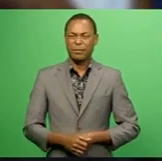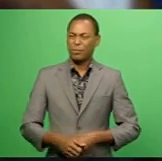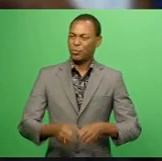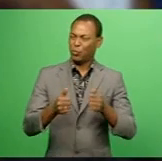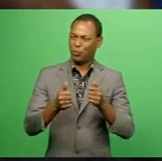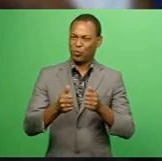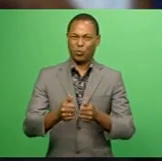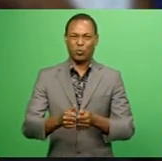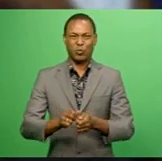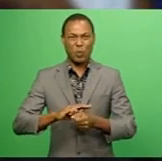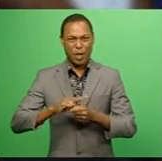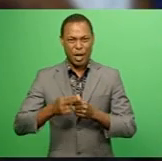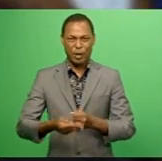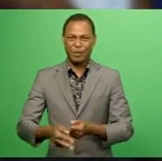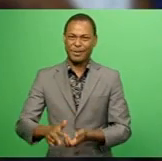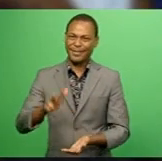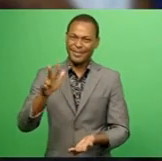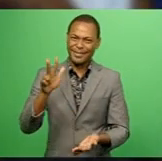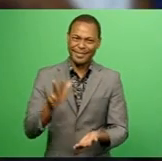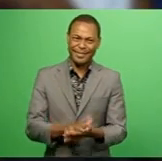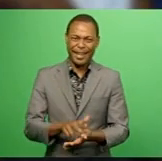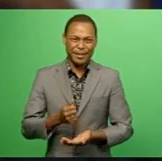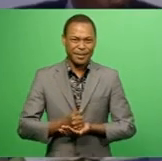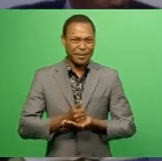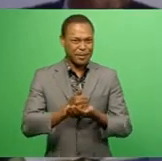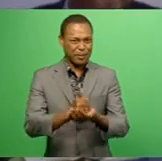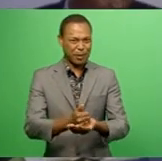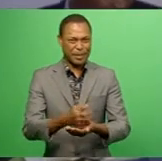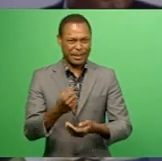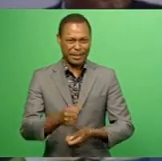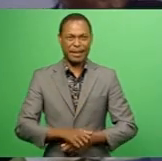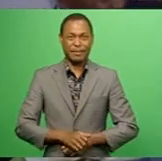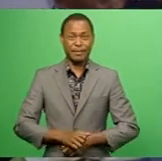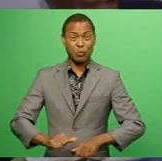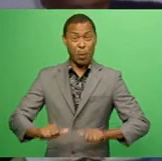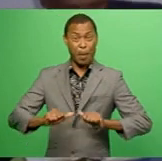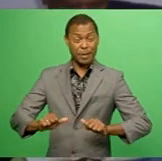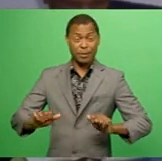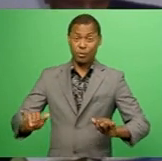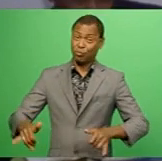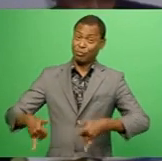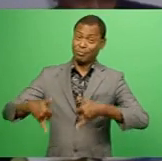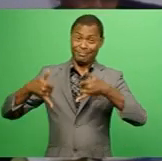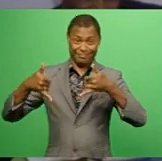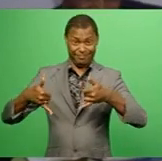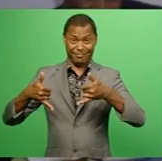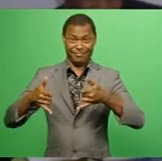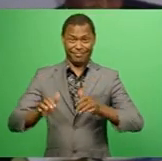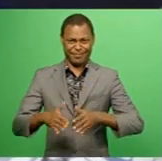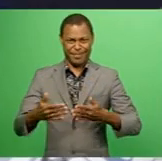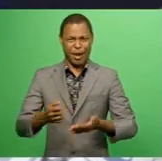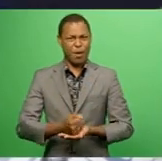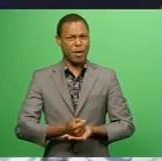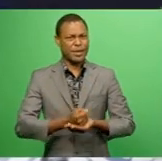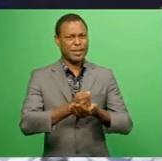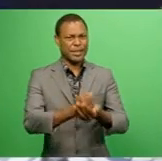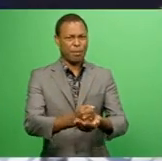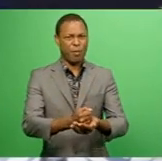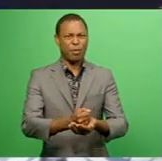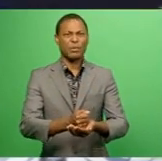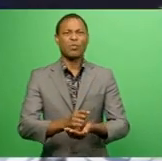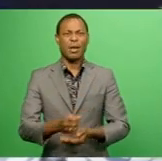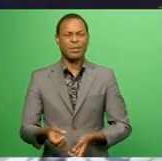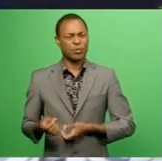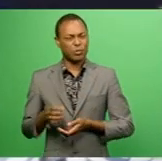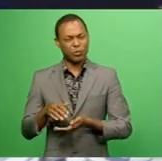following the signing of a number of sponsors. The defending champions of the Fairbrother Trophy will now have the support of a few sponsors to